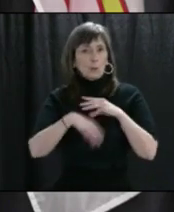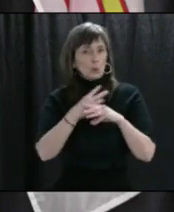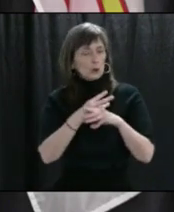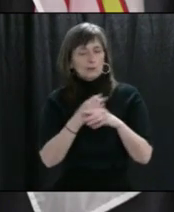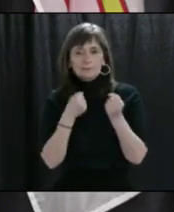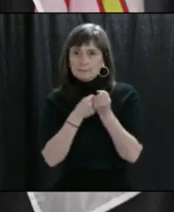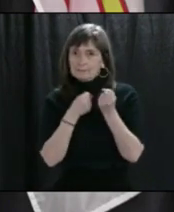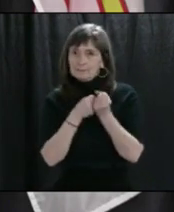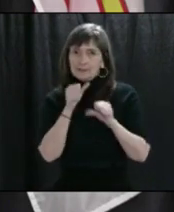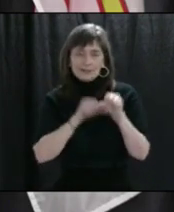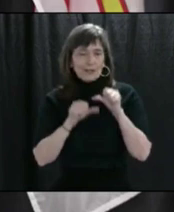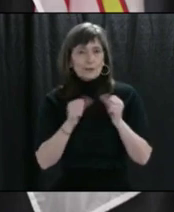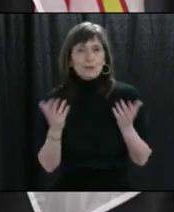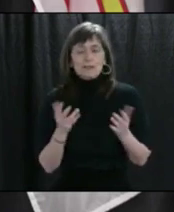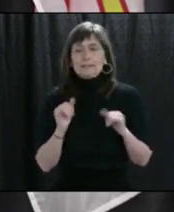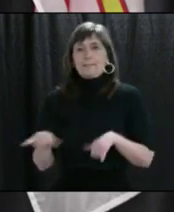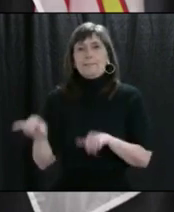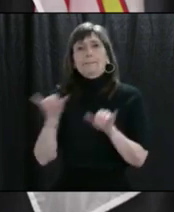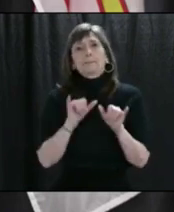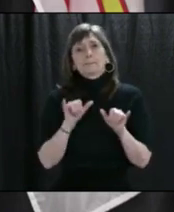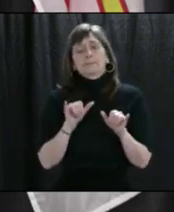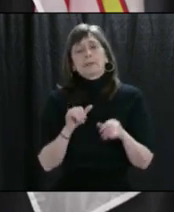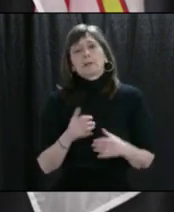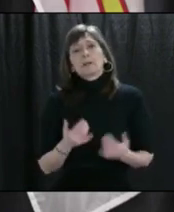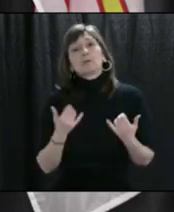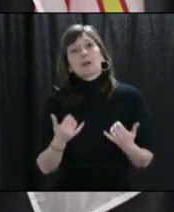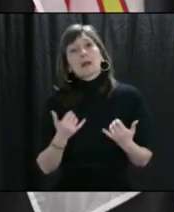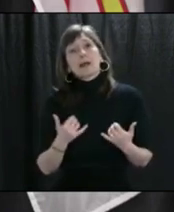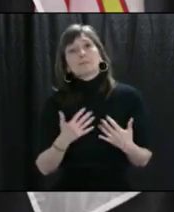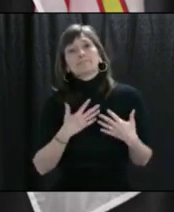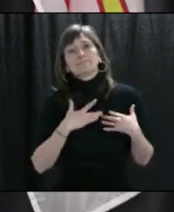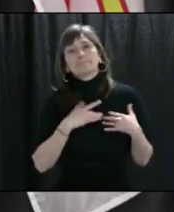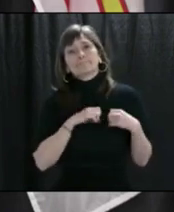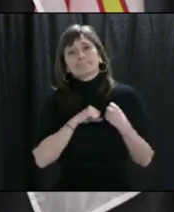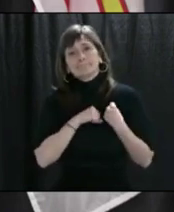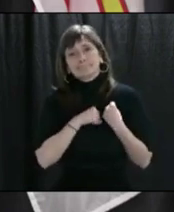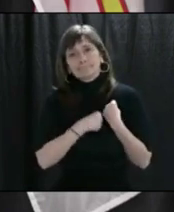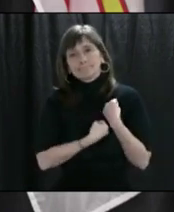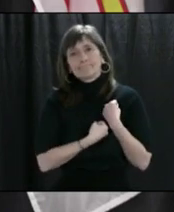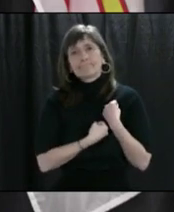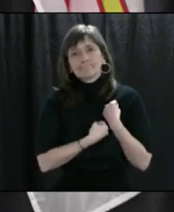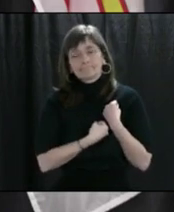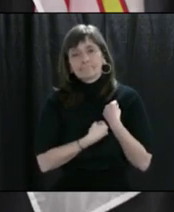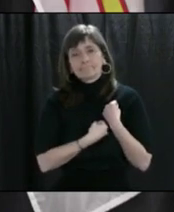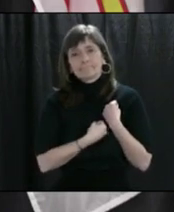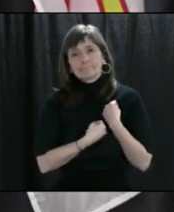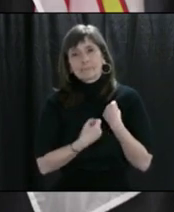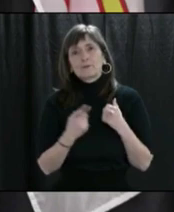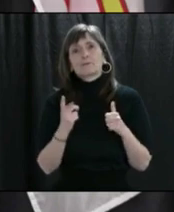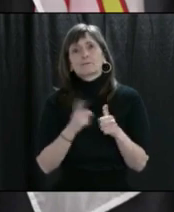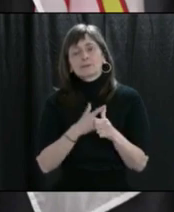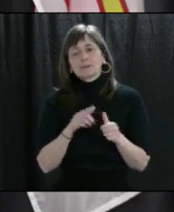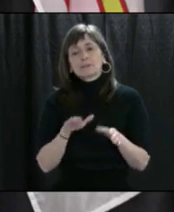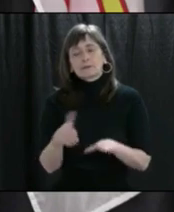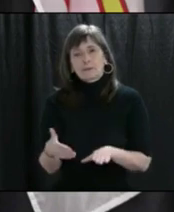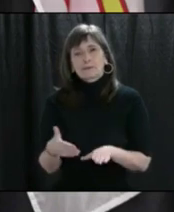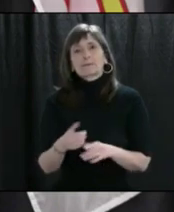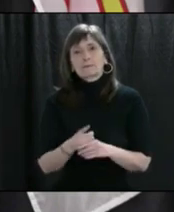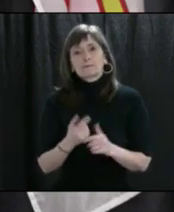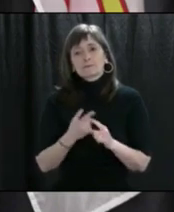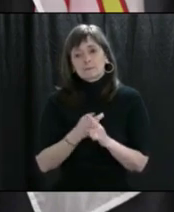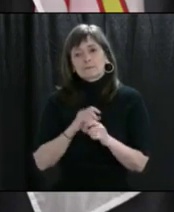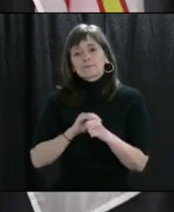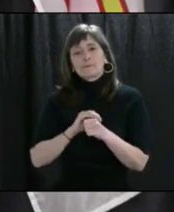Today is a day of heartbreak as we see our first death to COVID-19. The time is now.